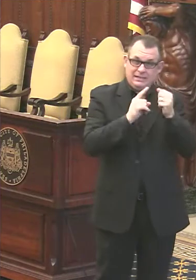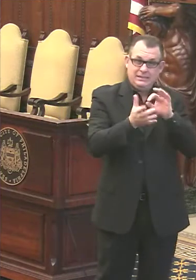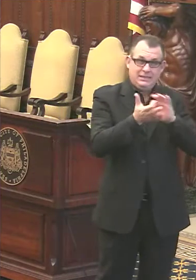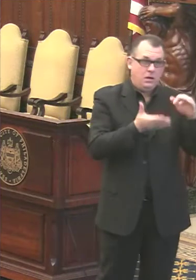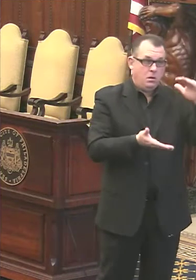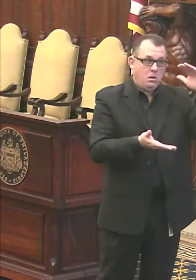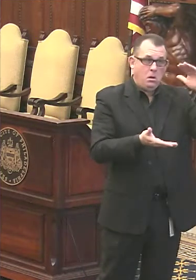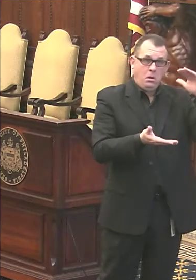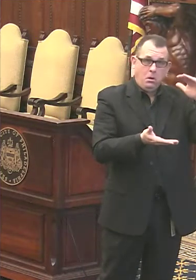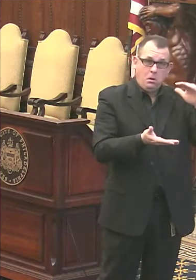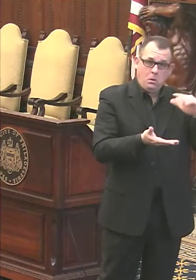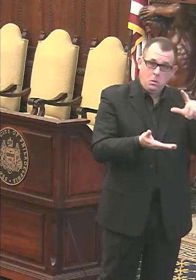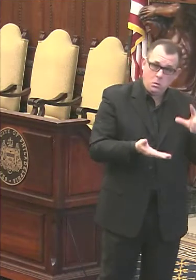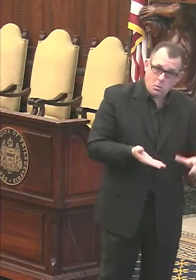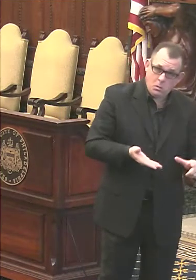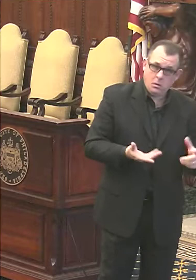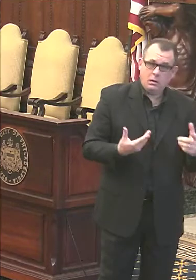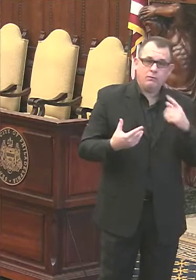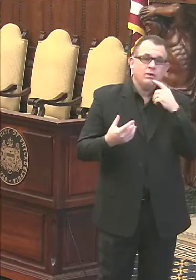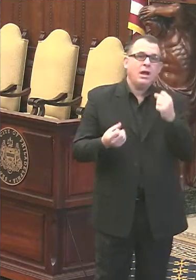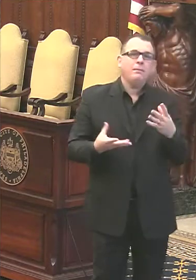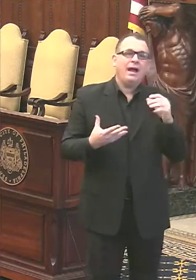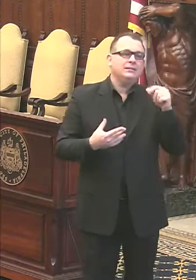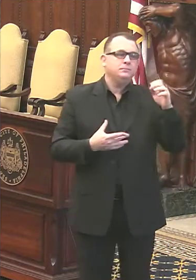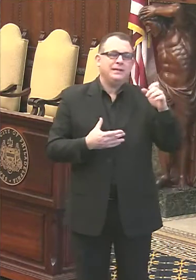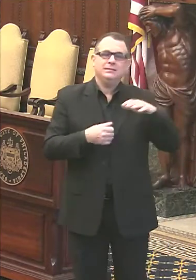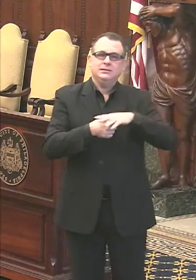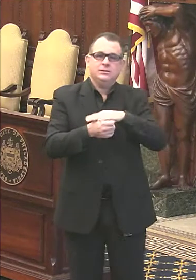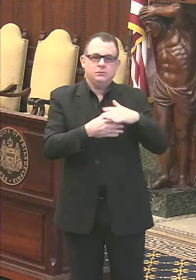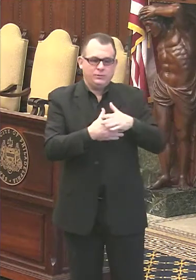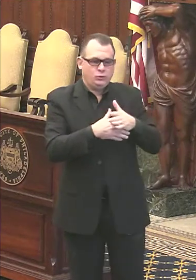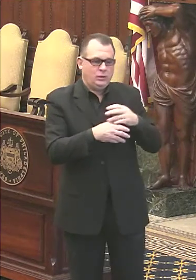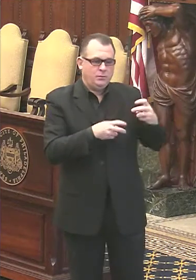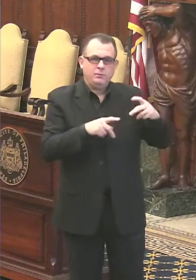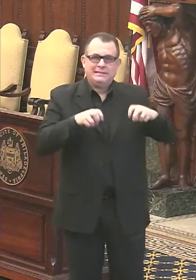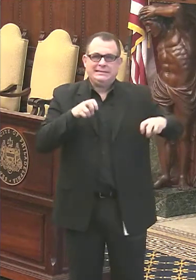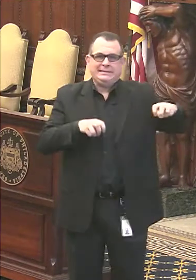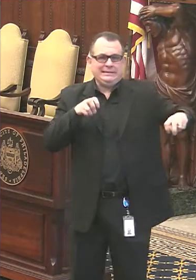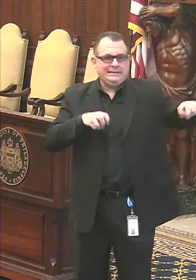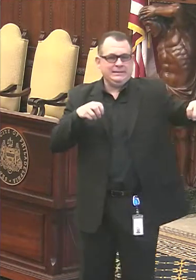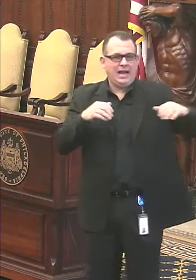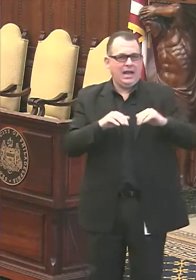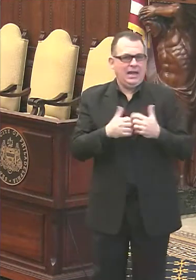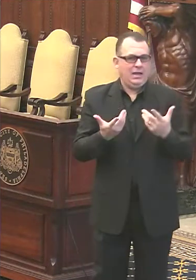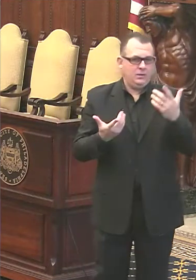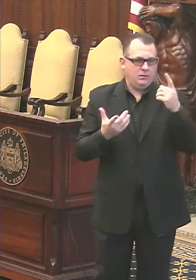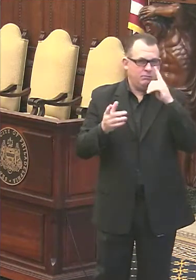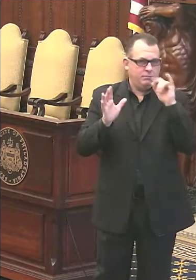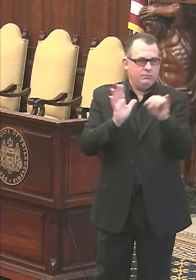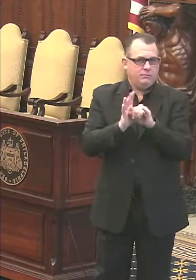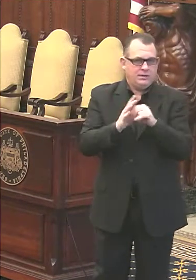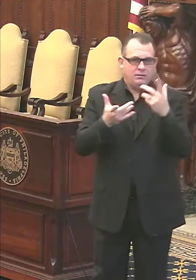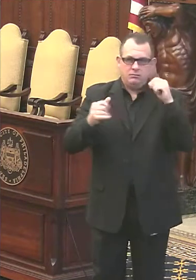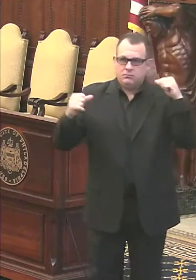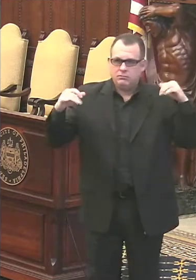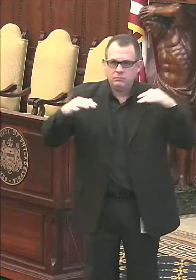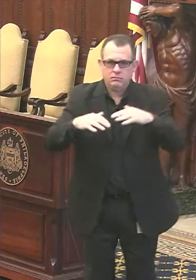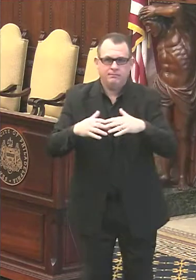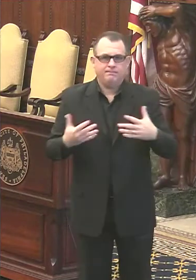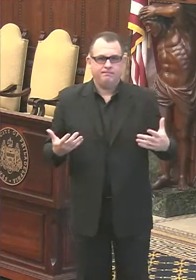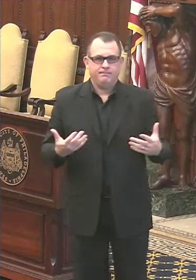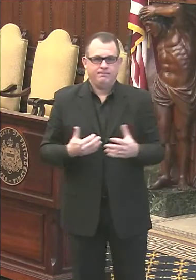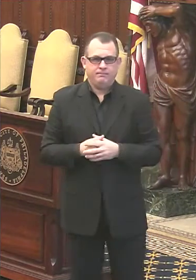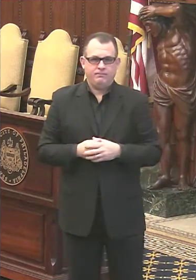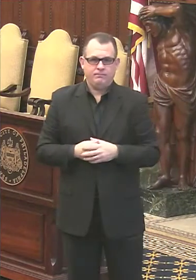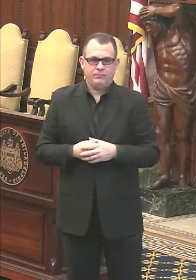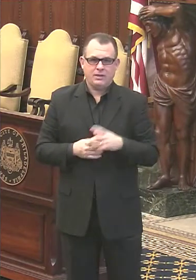much space there are between people at any kind of stadium gathering. And what they do about enforcing